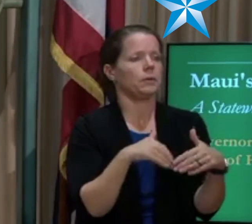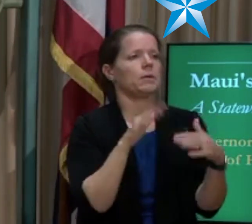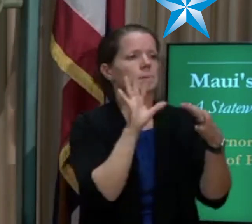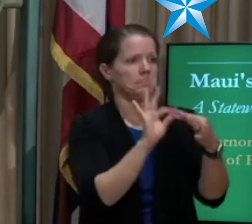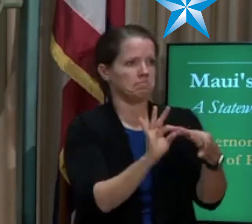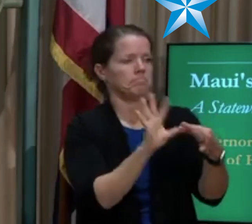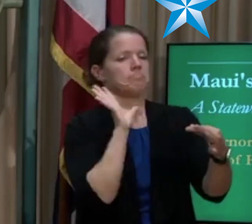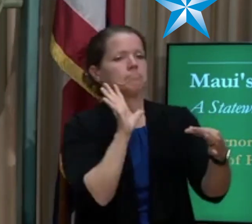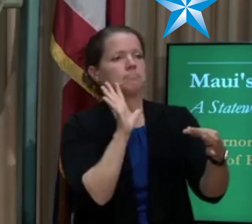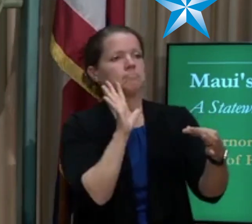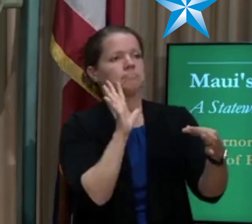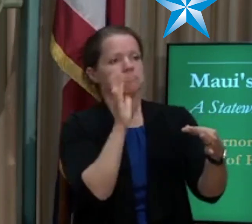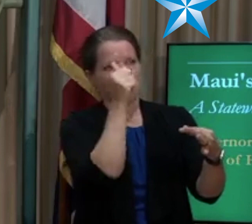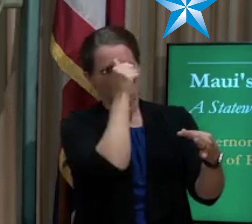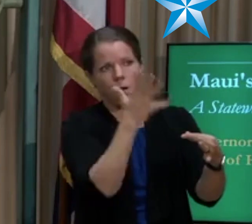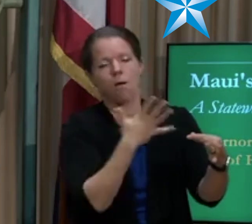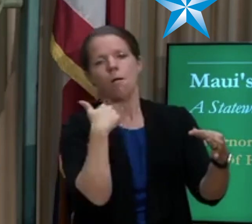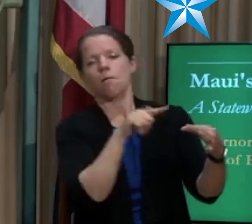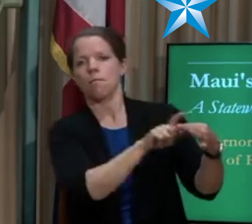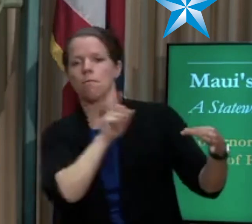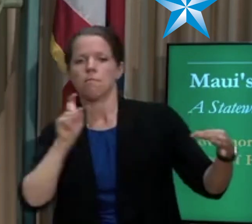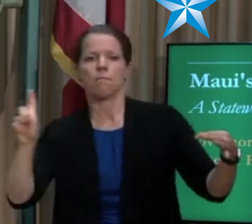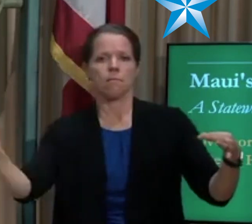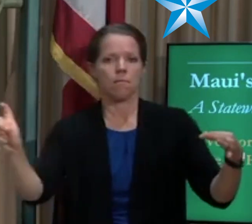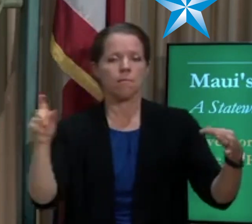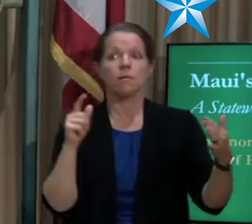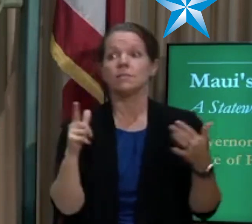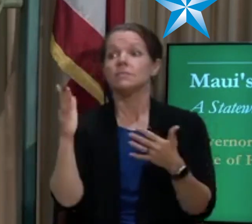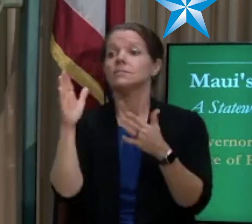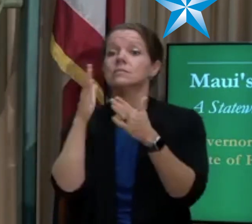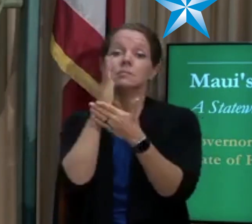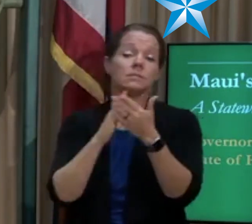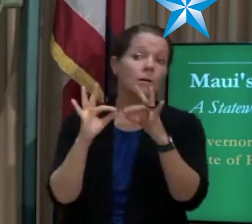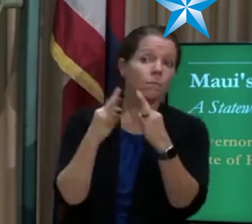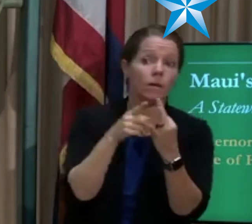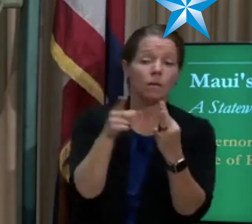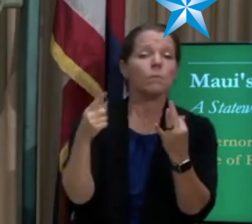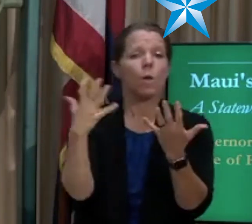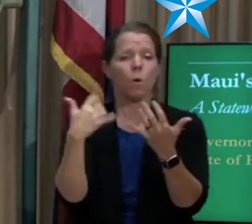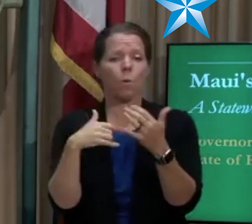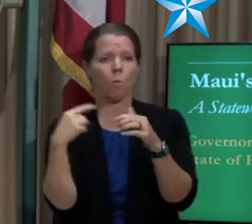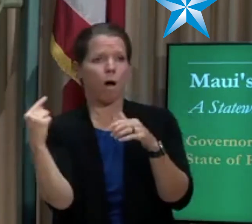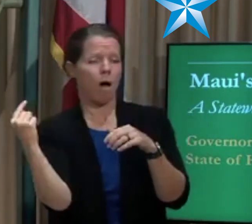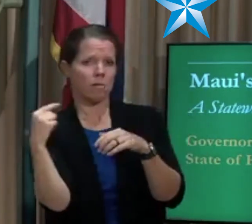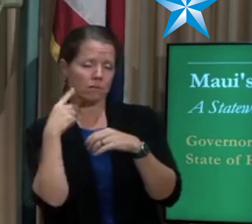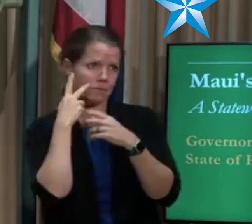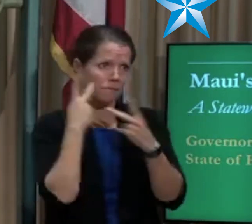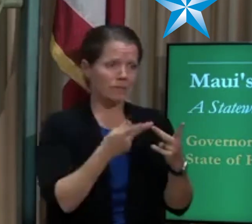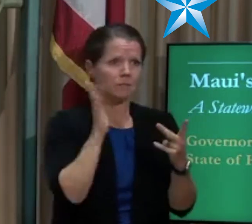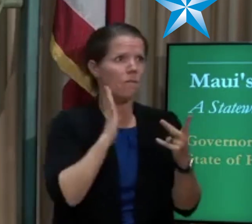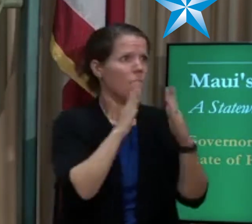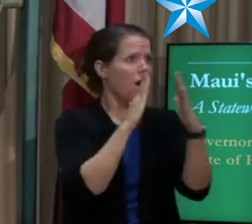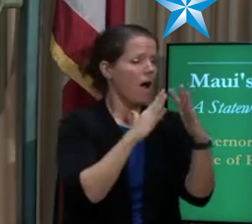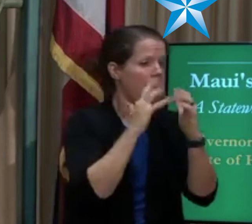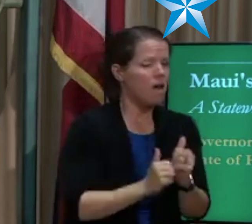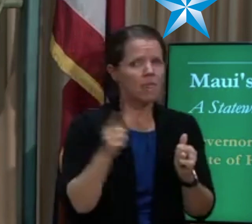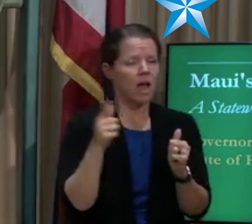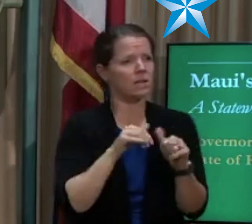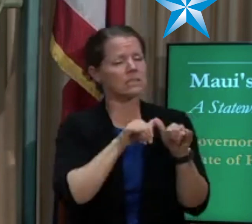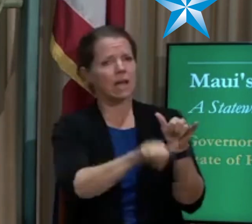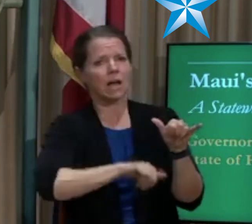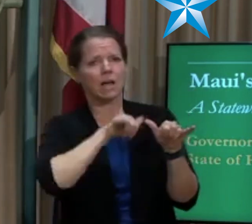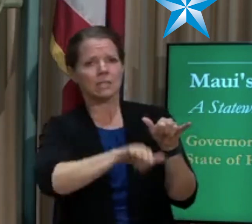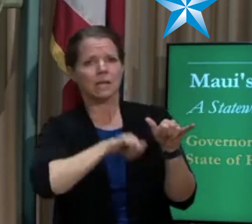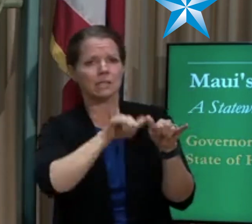a lot of protective gear, and they're also going to be mindful of the environment at the time. For example, if winds are very heavy